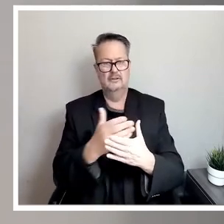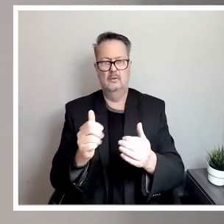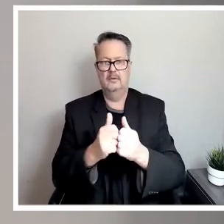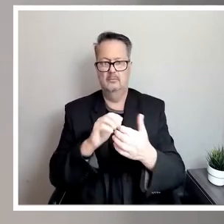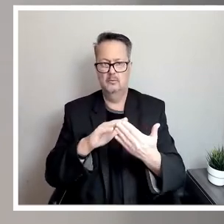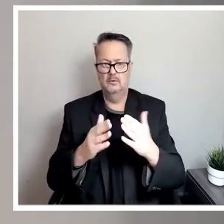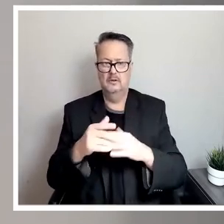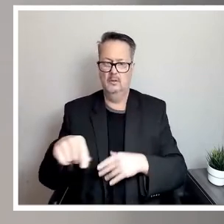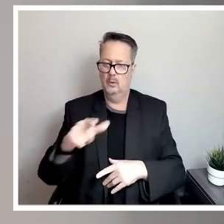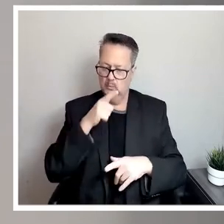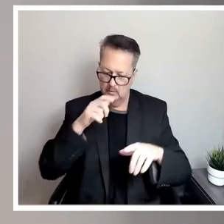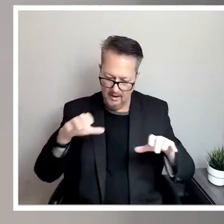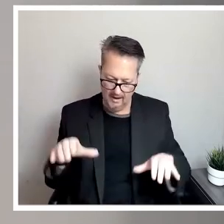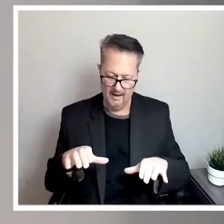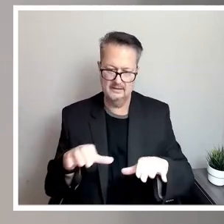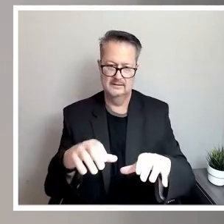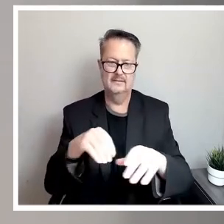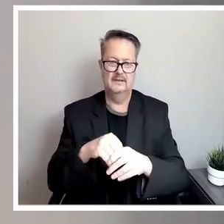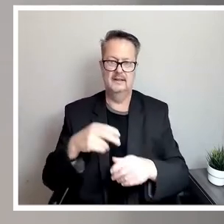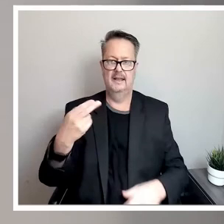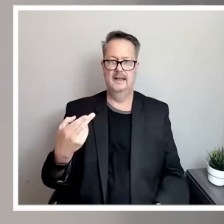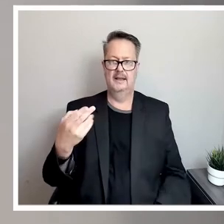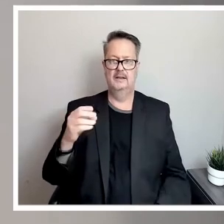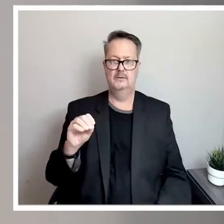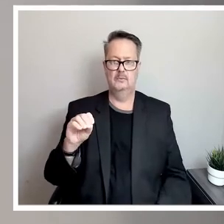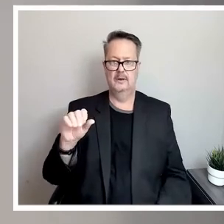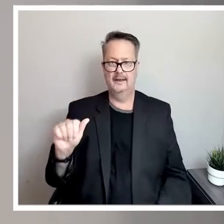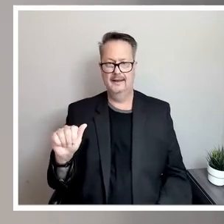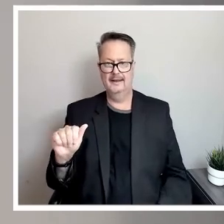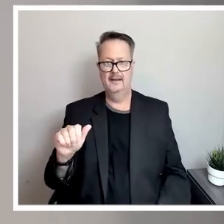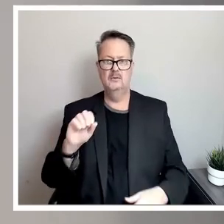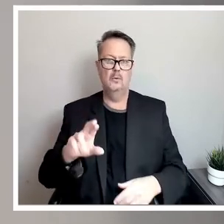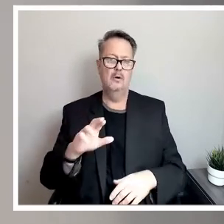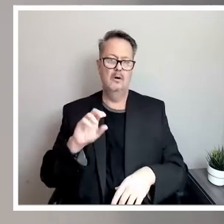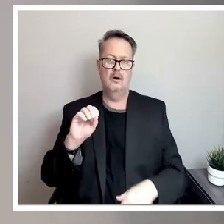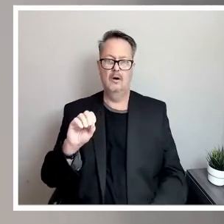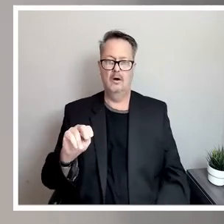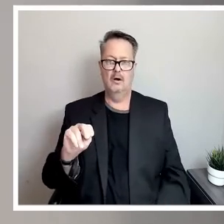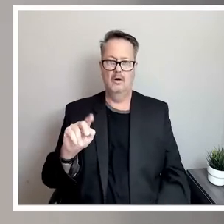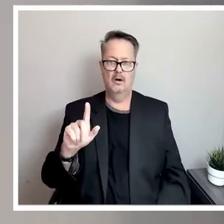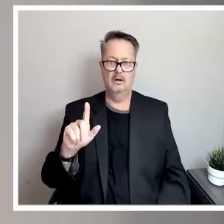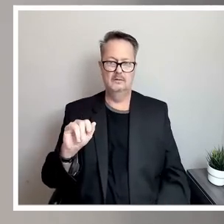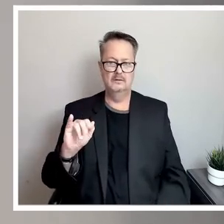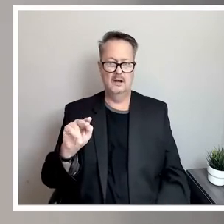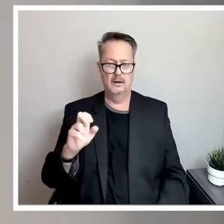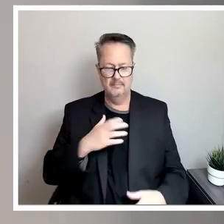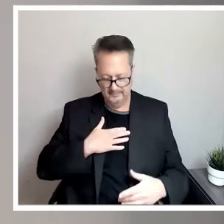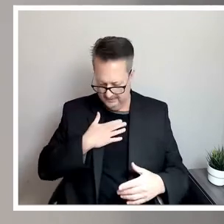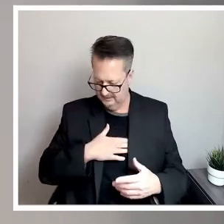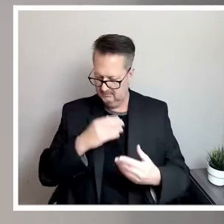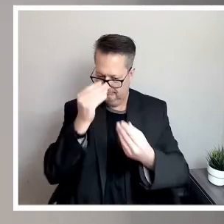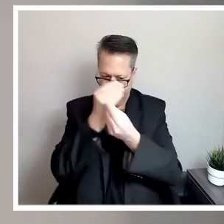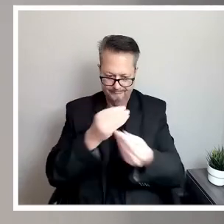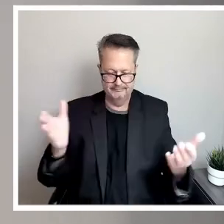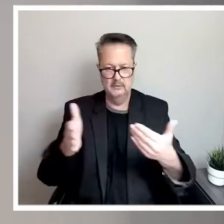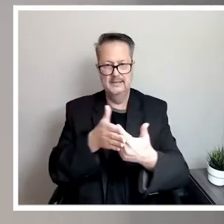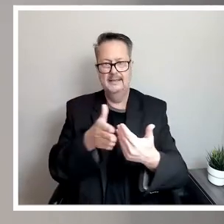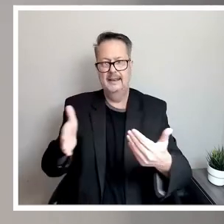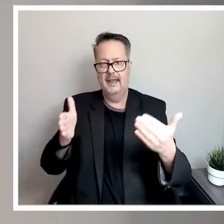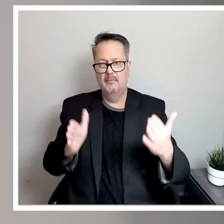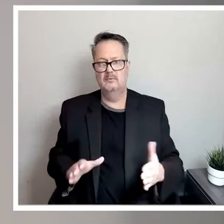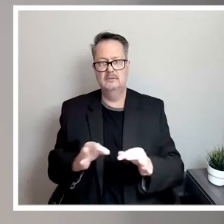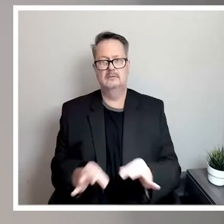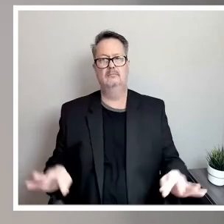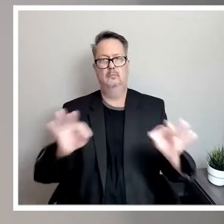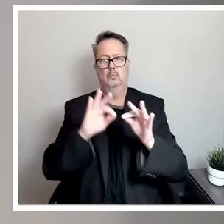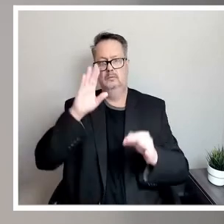very active in HOAs or online, please share that information with your neighbors. It's important that you know that